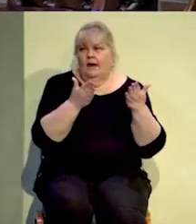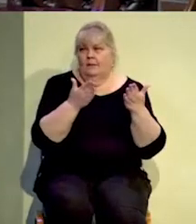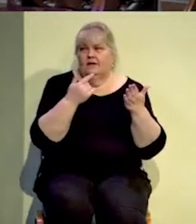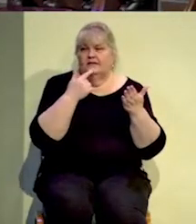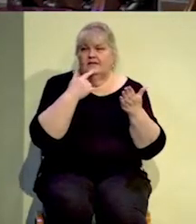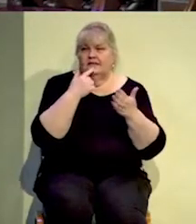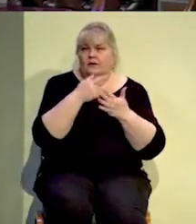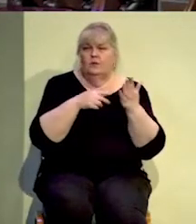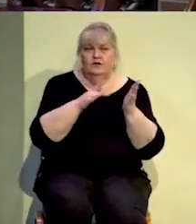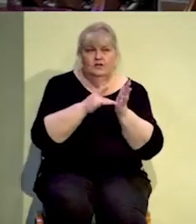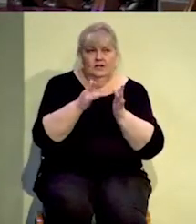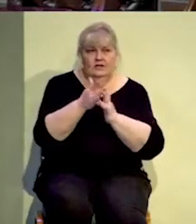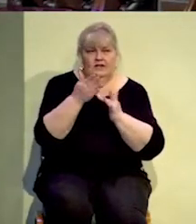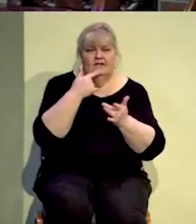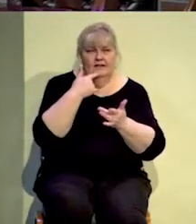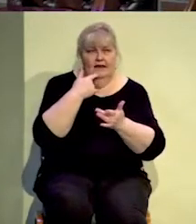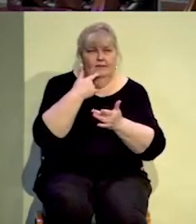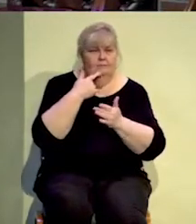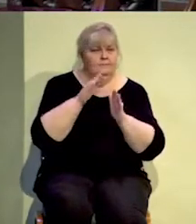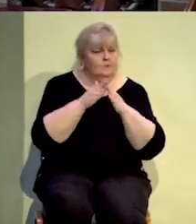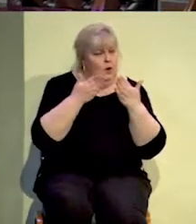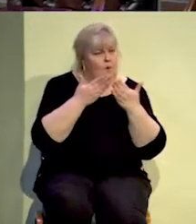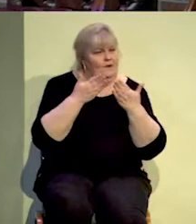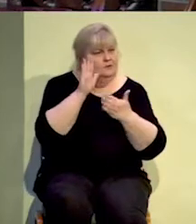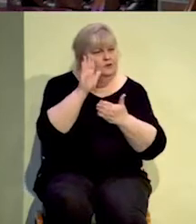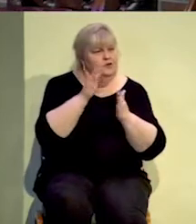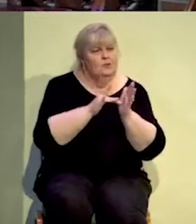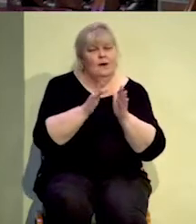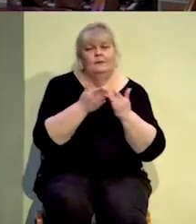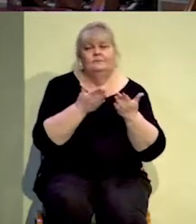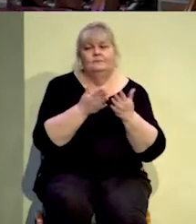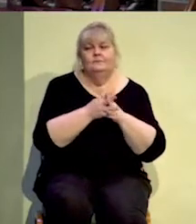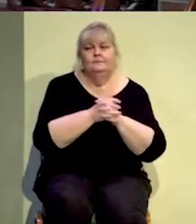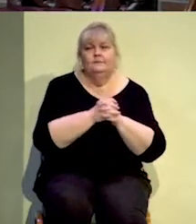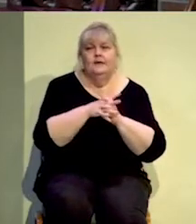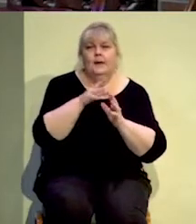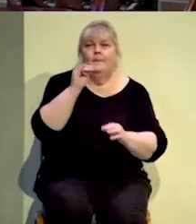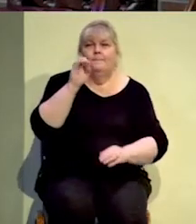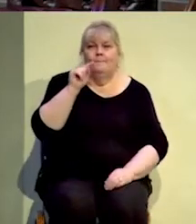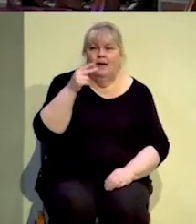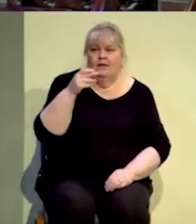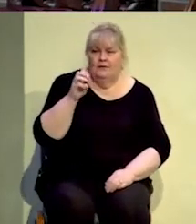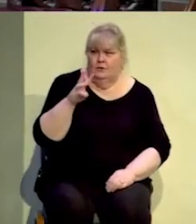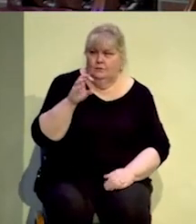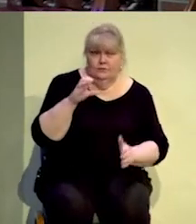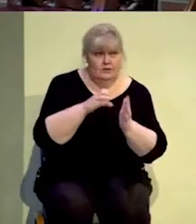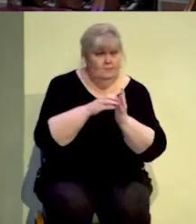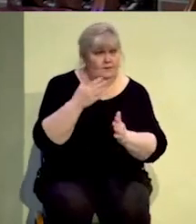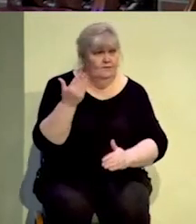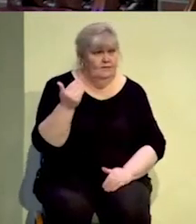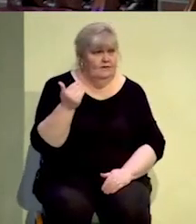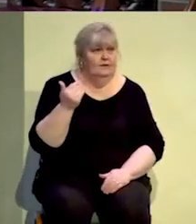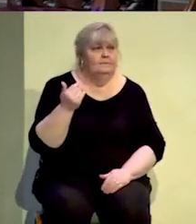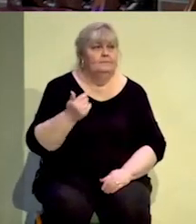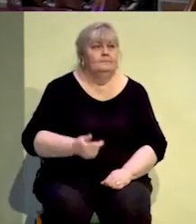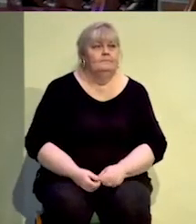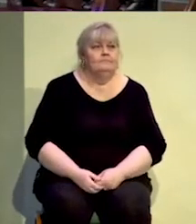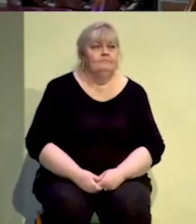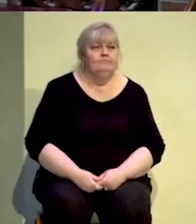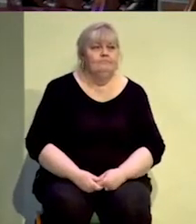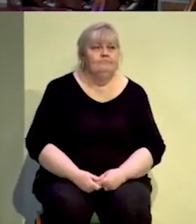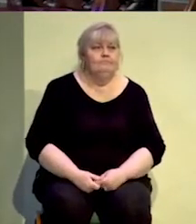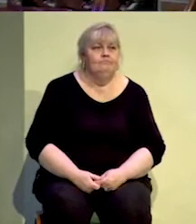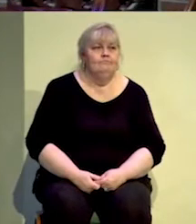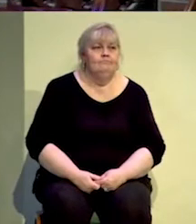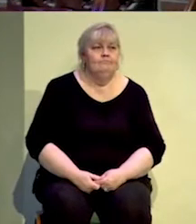has to say about it. If you have your Bibles, your smartphone, your iPad, your Kindle, turn with me to Matthew chapter 15. Matthew chapter 15,